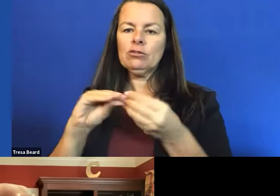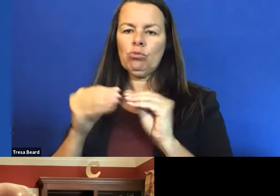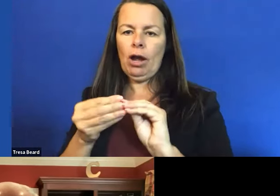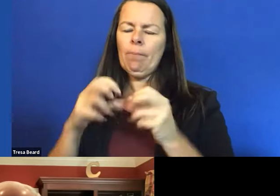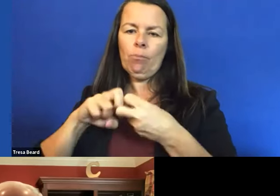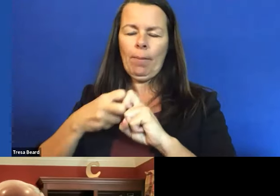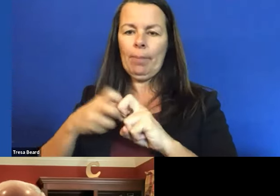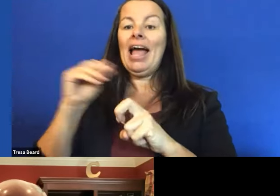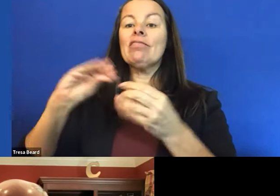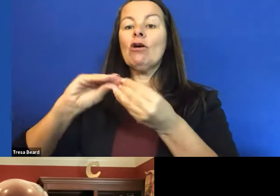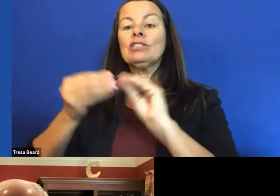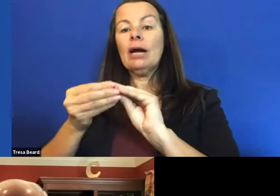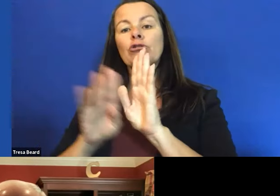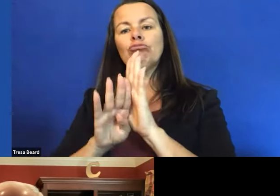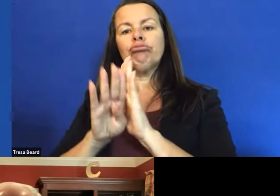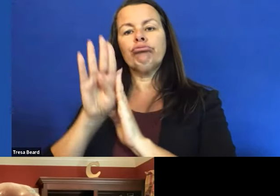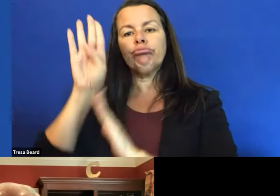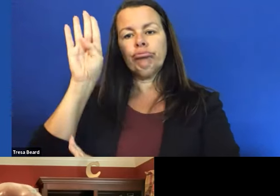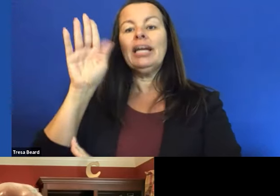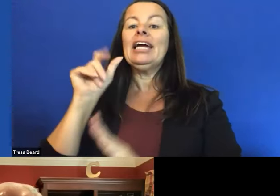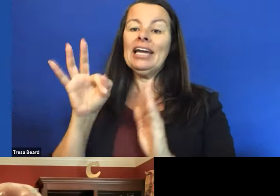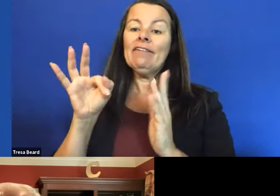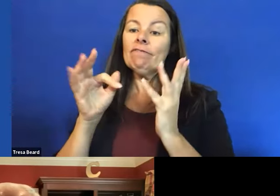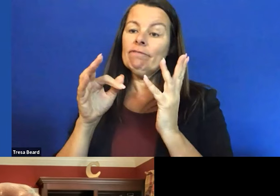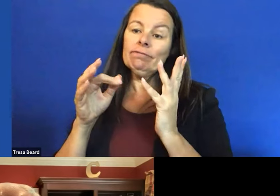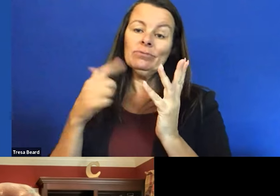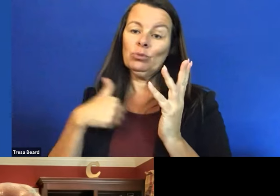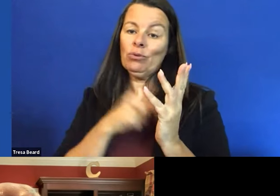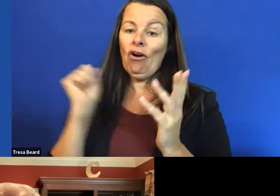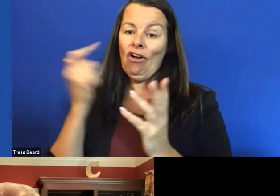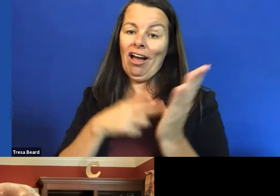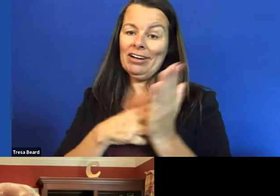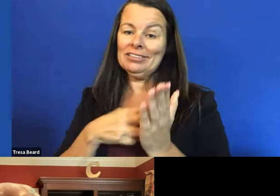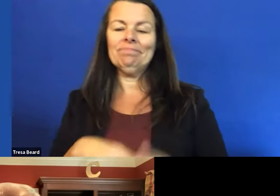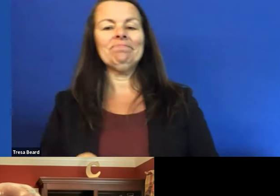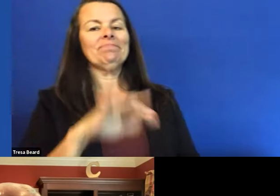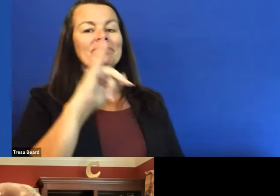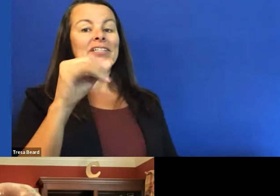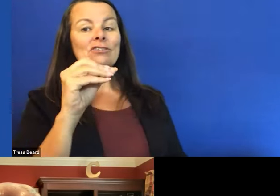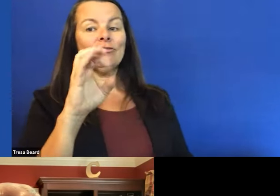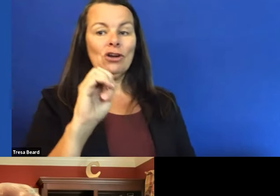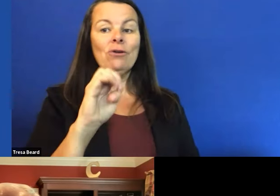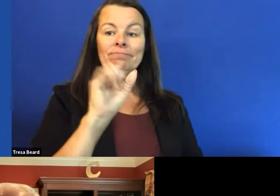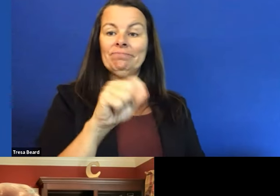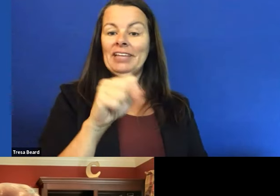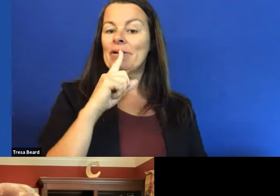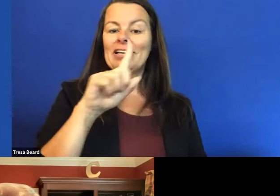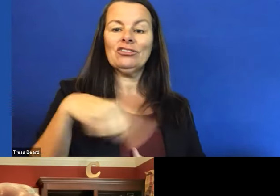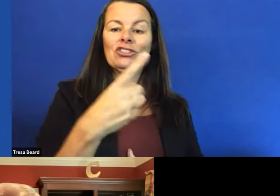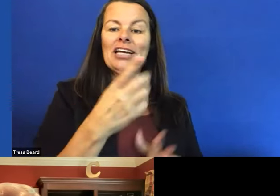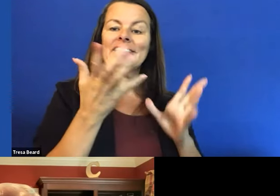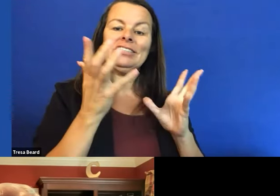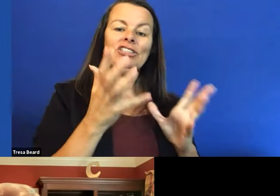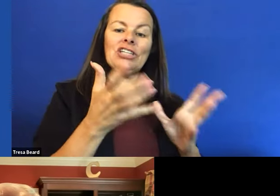up tremendously, if everybody were honest. Wow, I'm learning a lot. Just chatting with you over here.